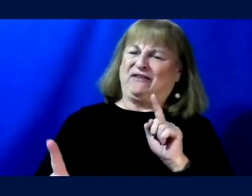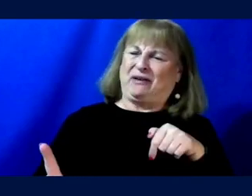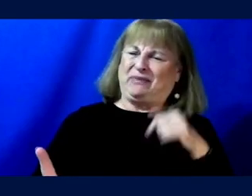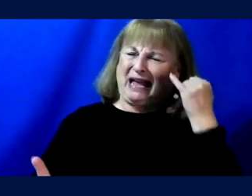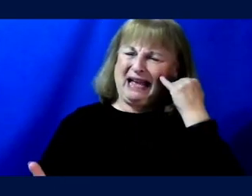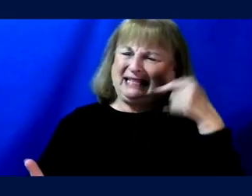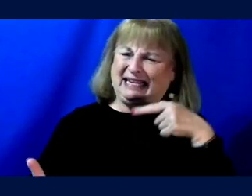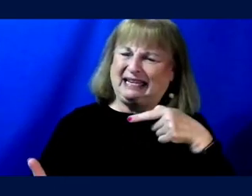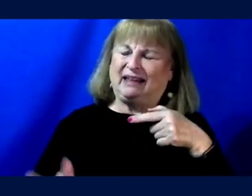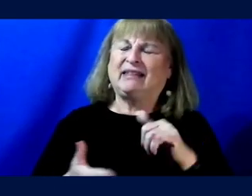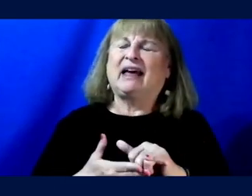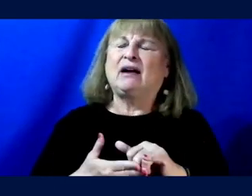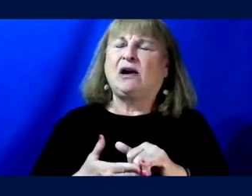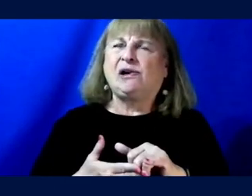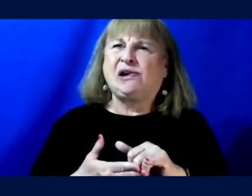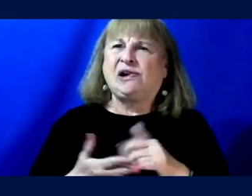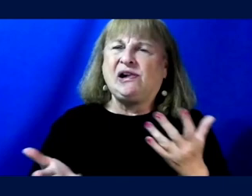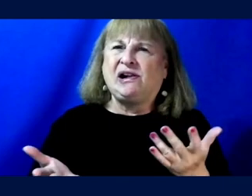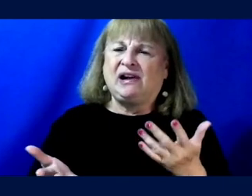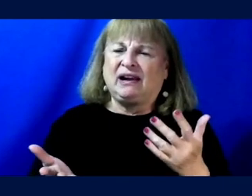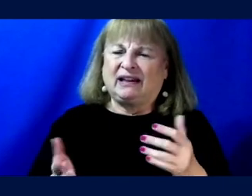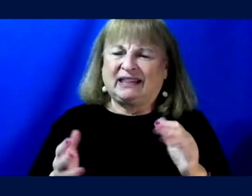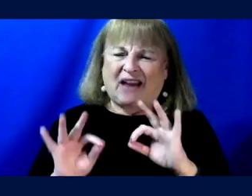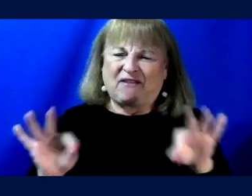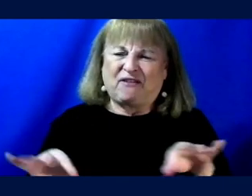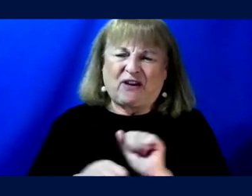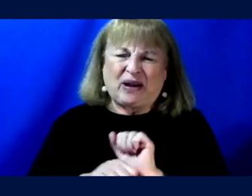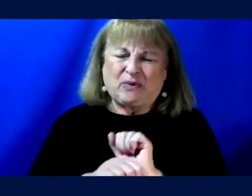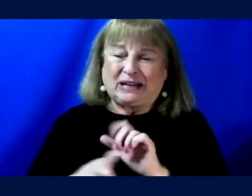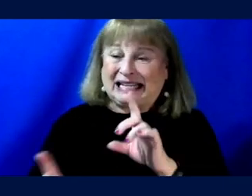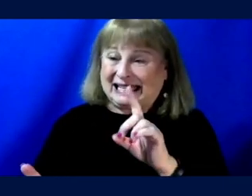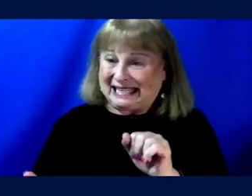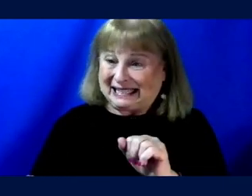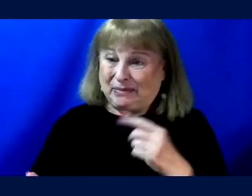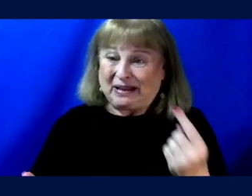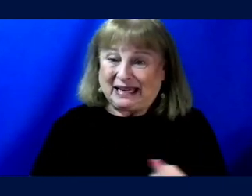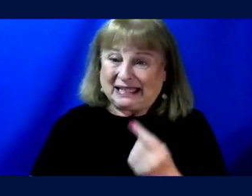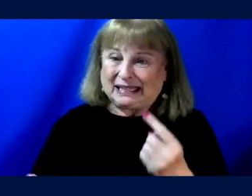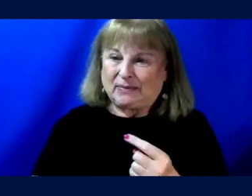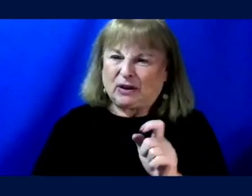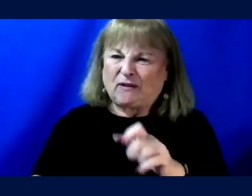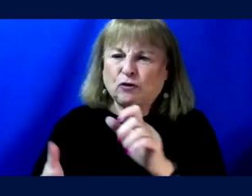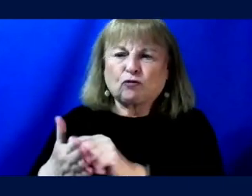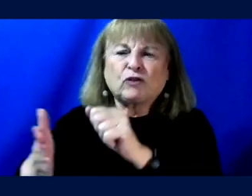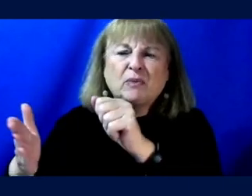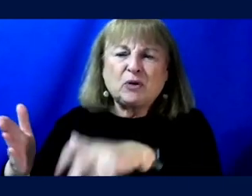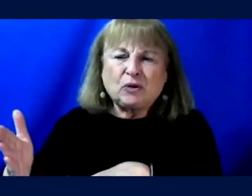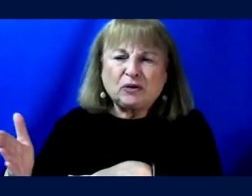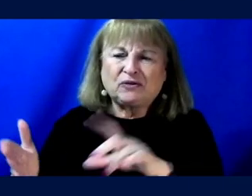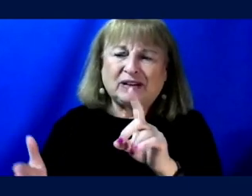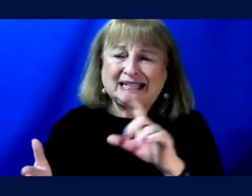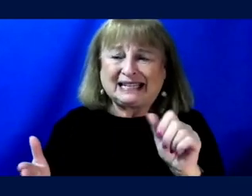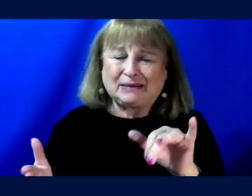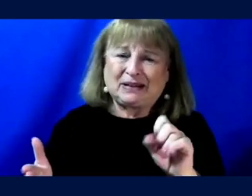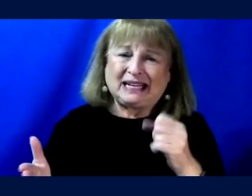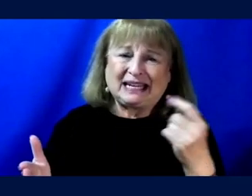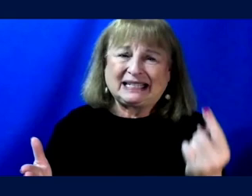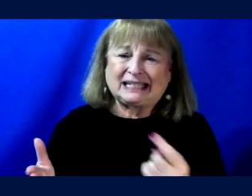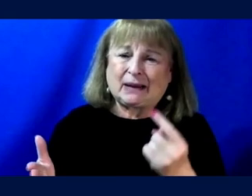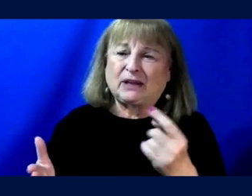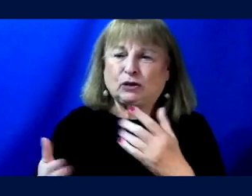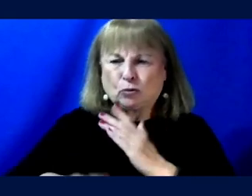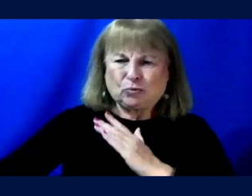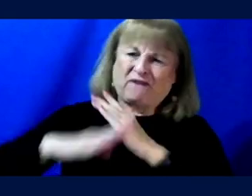that, of that framework where disability is something to remove, where disability is something to